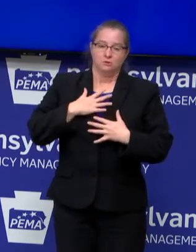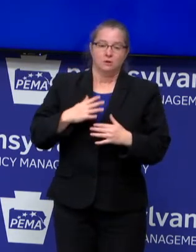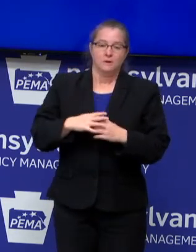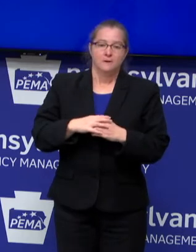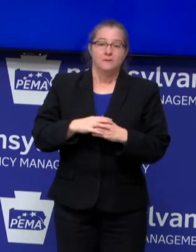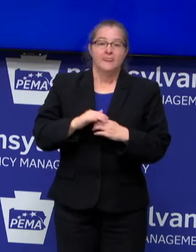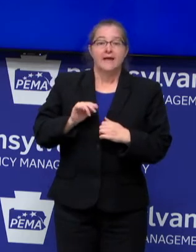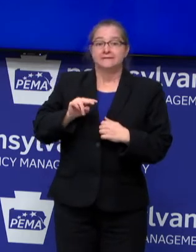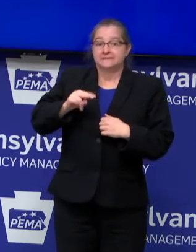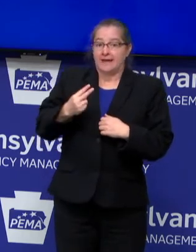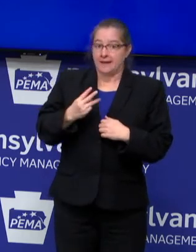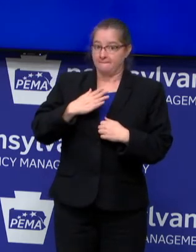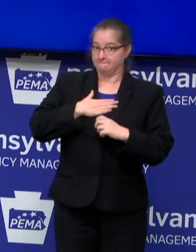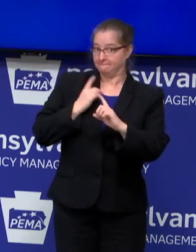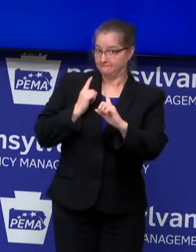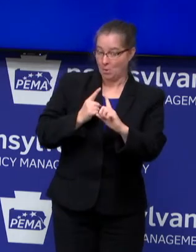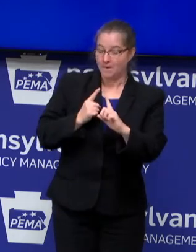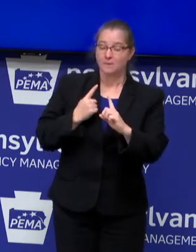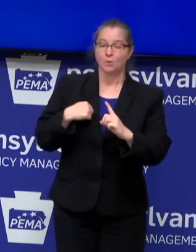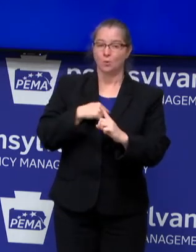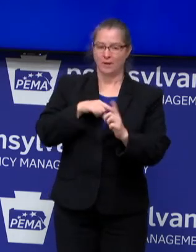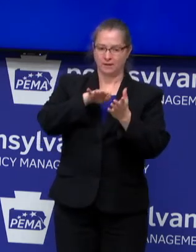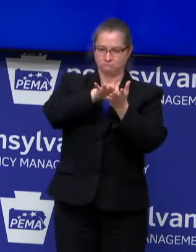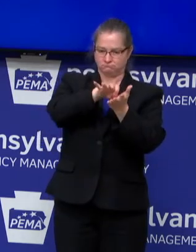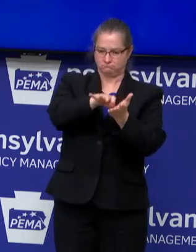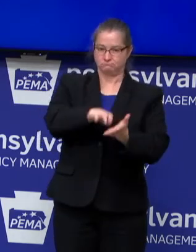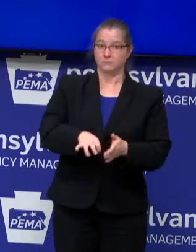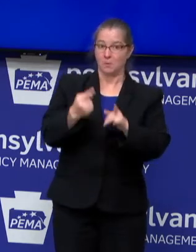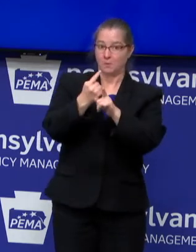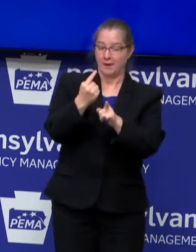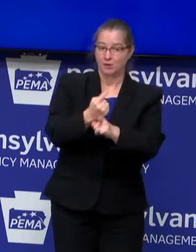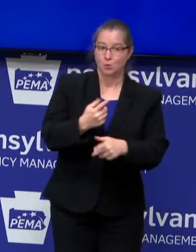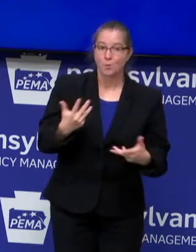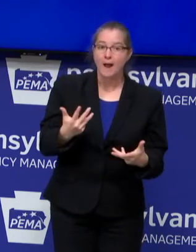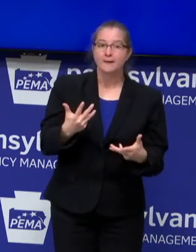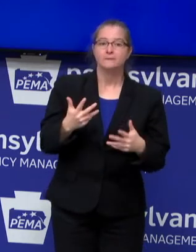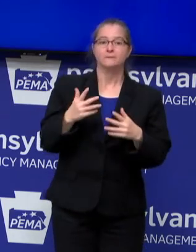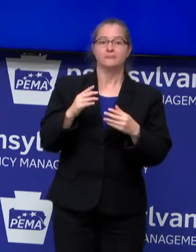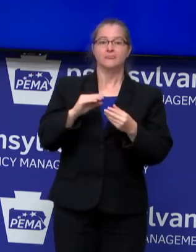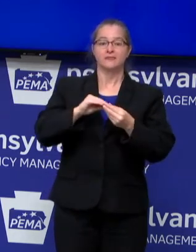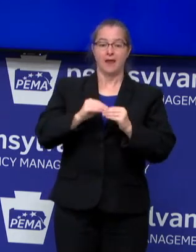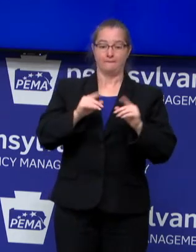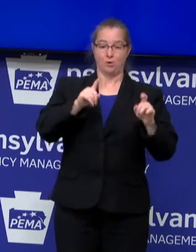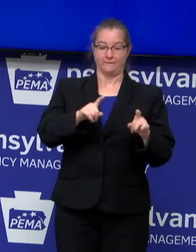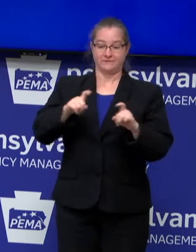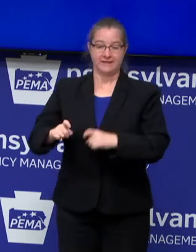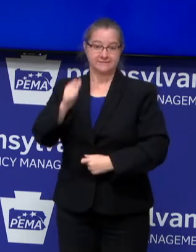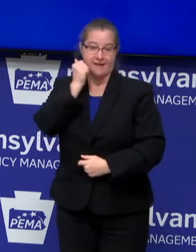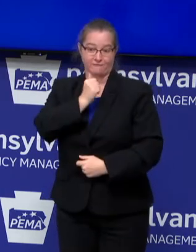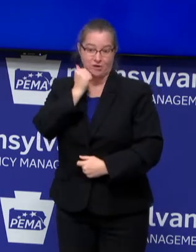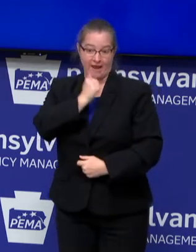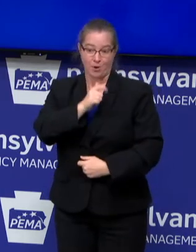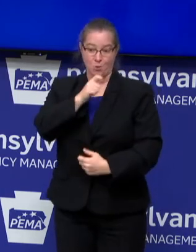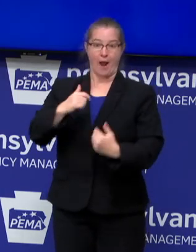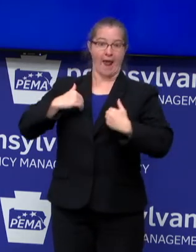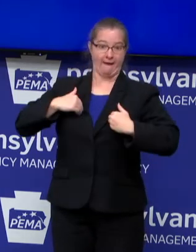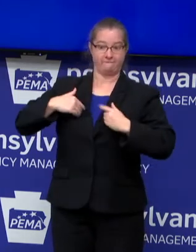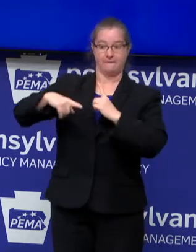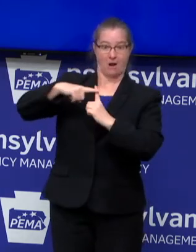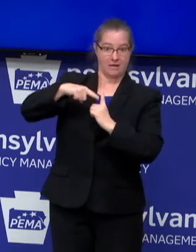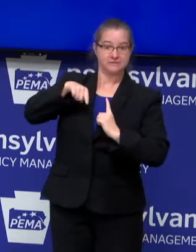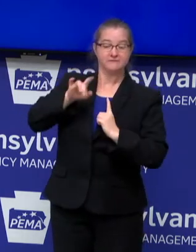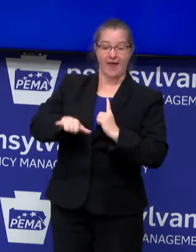The second point that we track pretty regularly is positive daily tests. And if you look at what that's done,